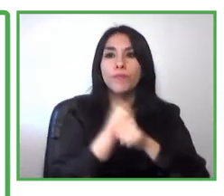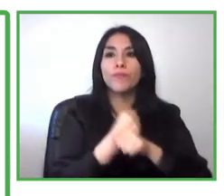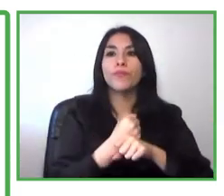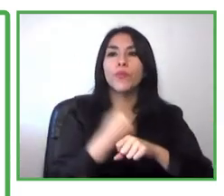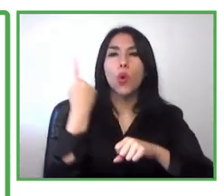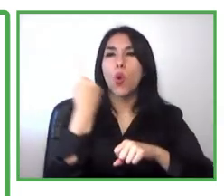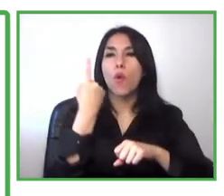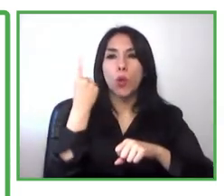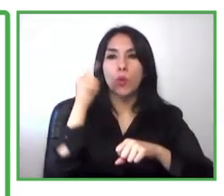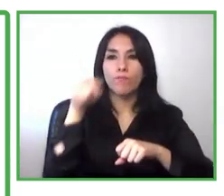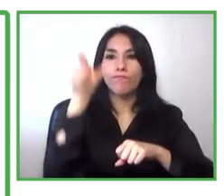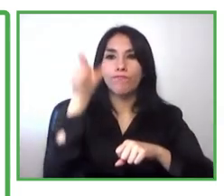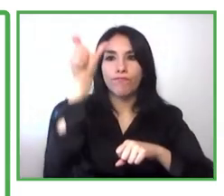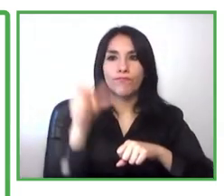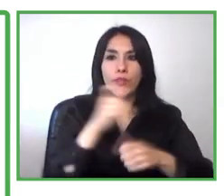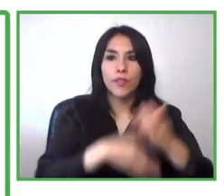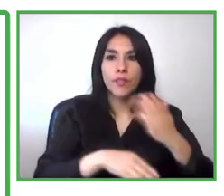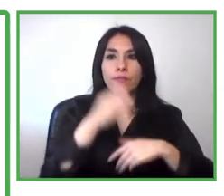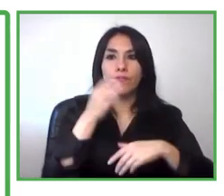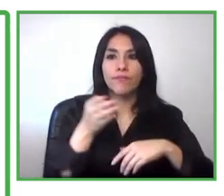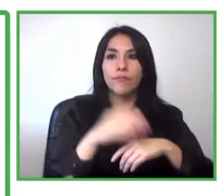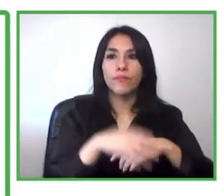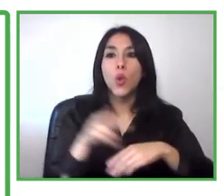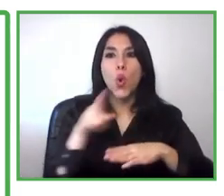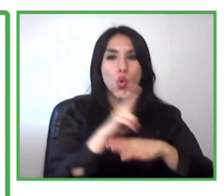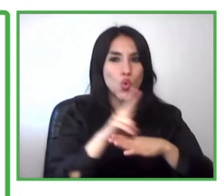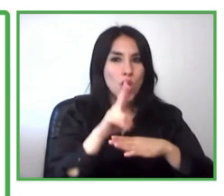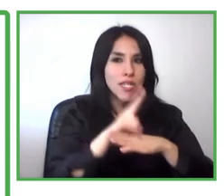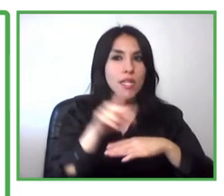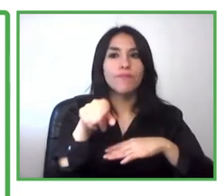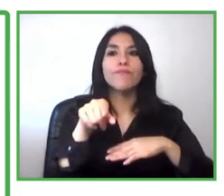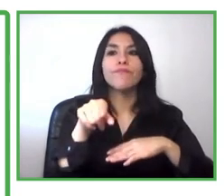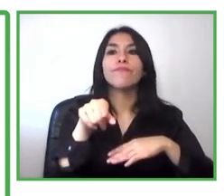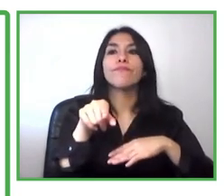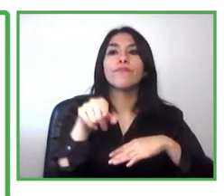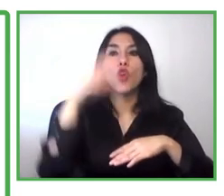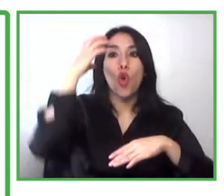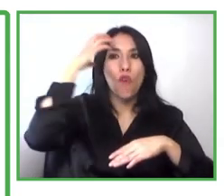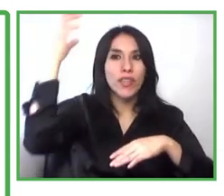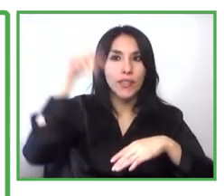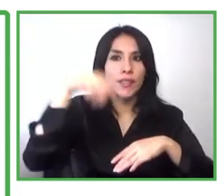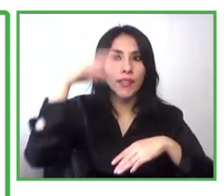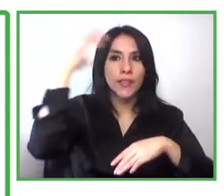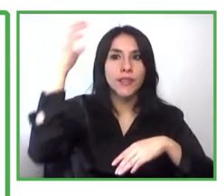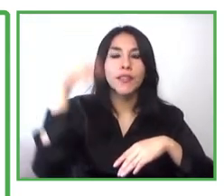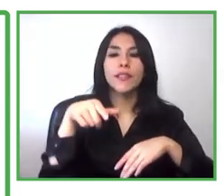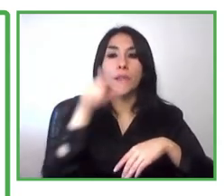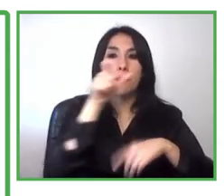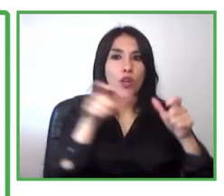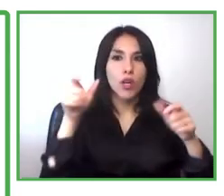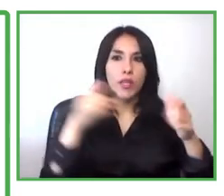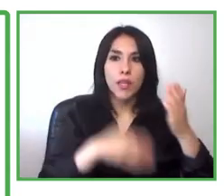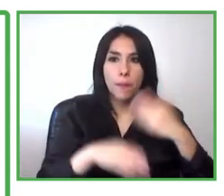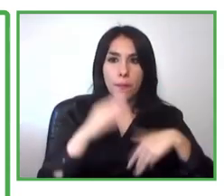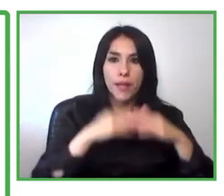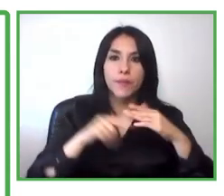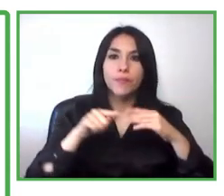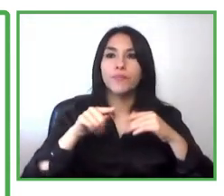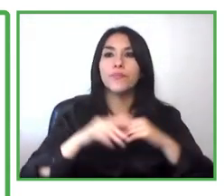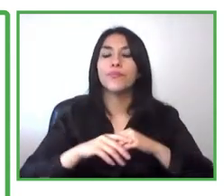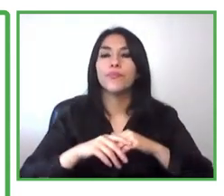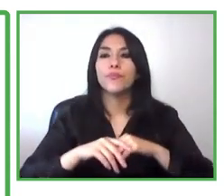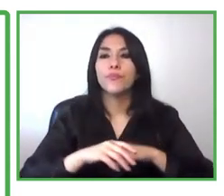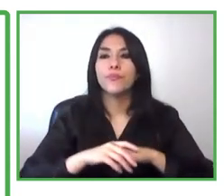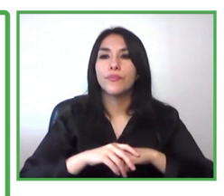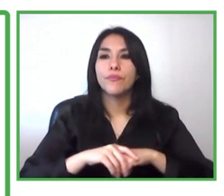of uh people with disability and it's like a strategy to fight poverty in the country so